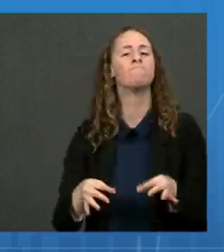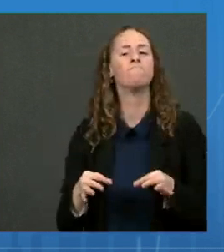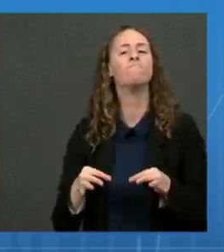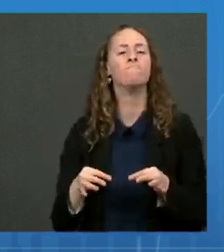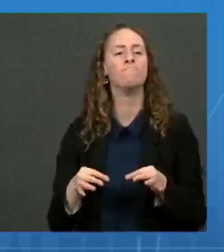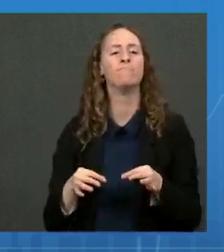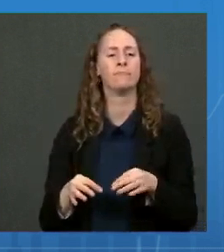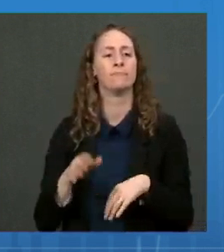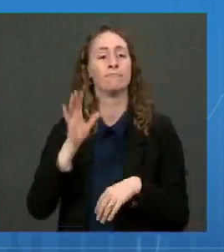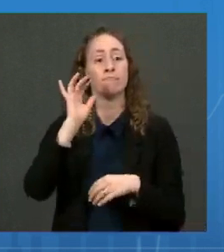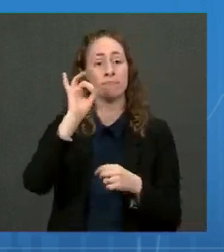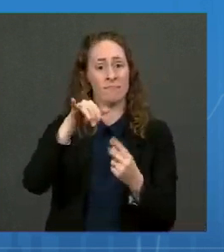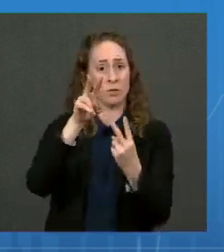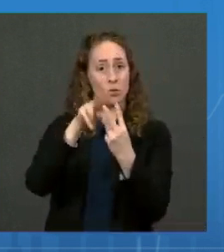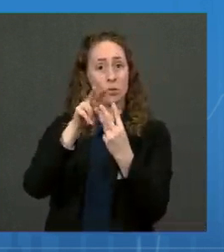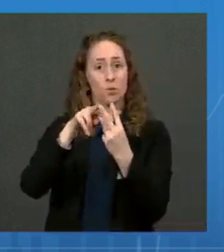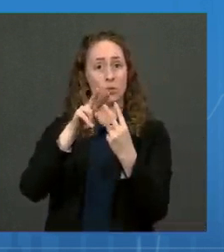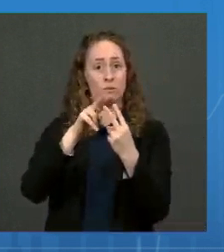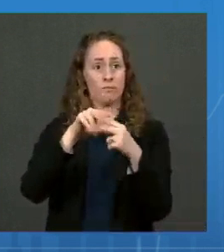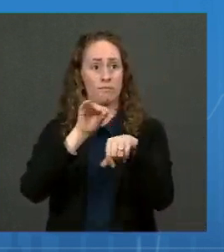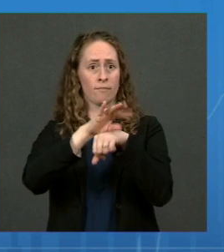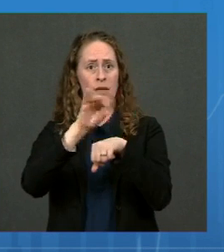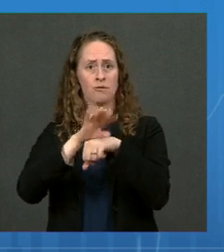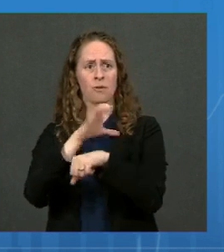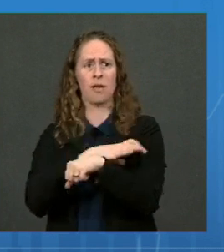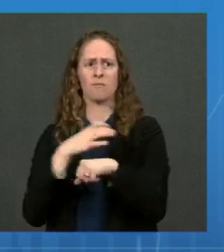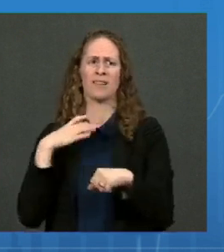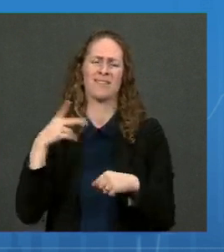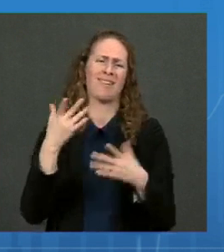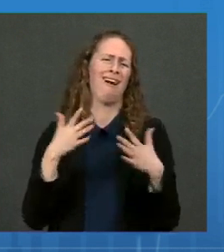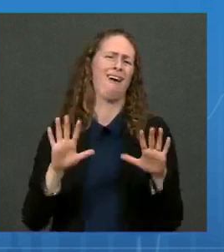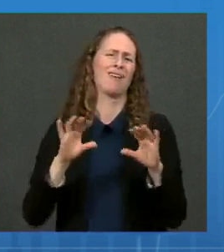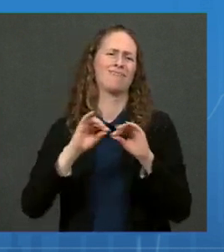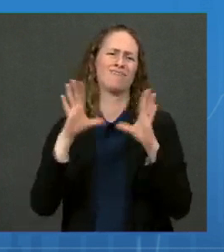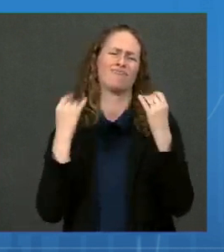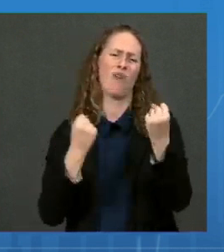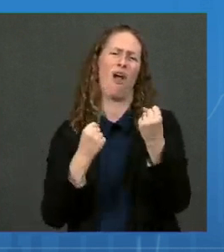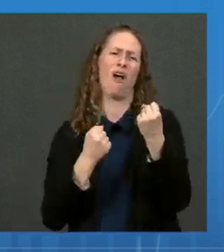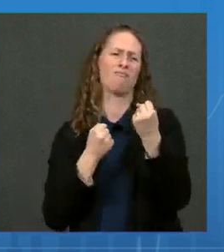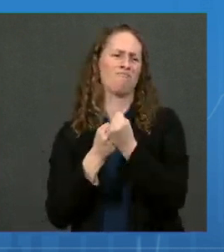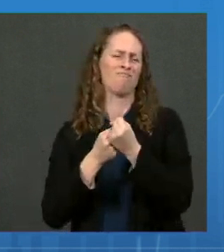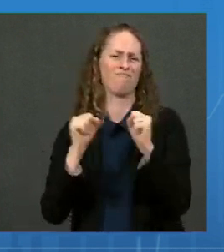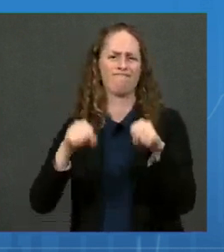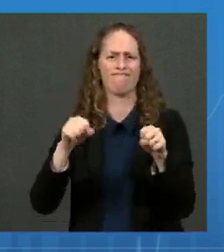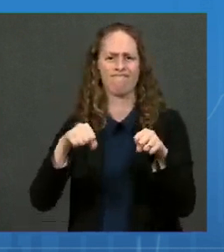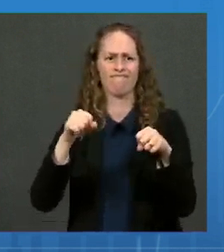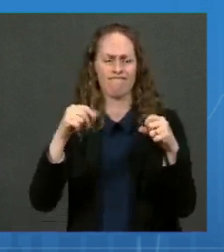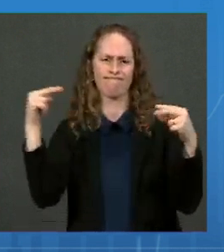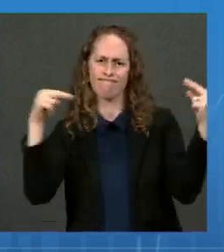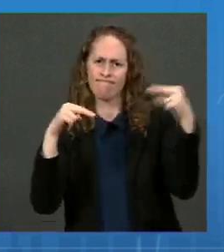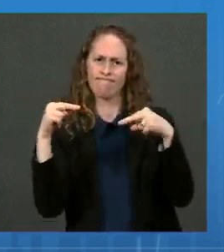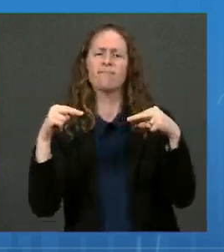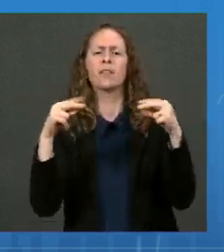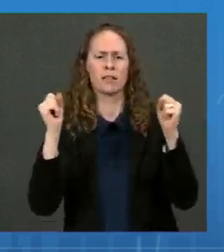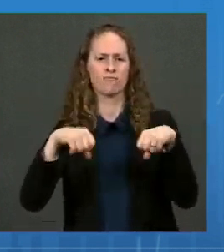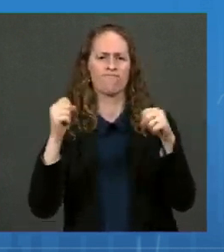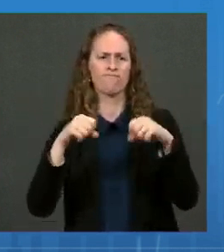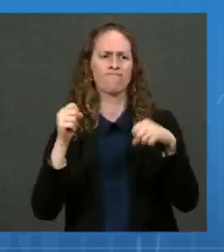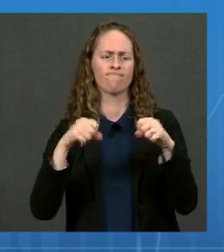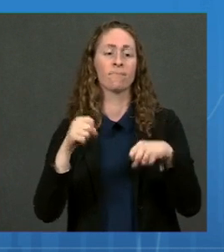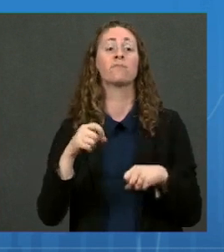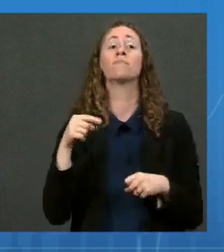guidance to the FDA and CDC as the agencies themselves make their ultimate decisions. Now, this process is not new.